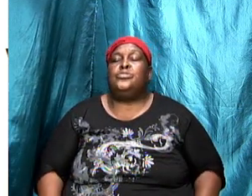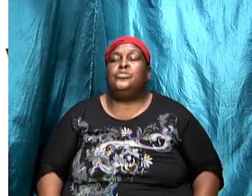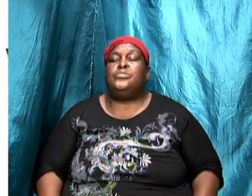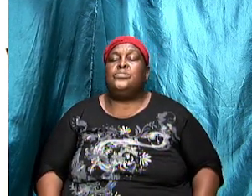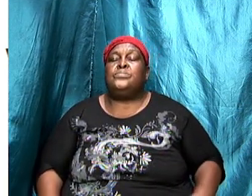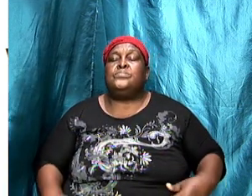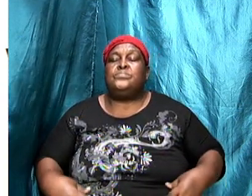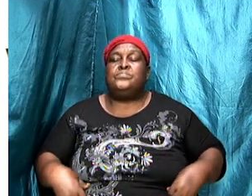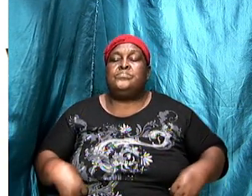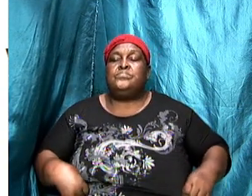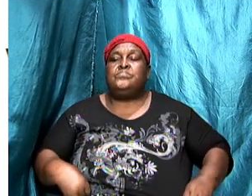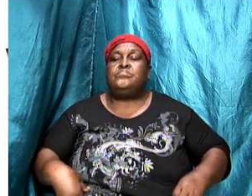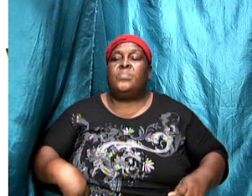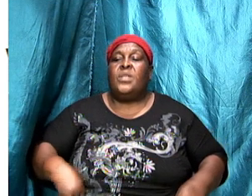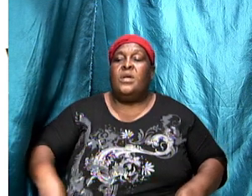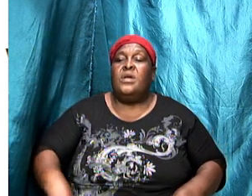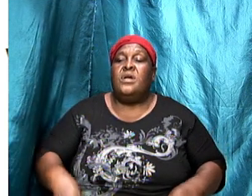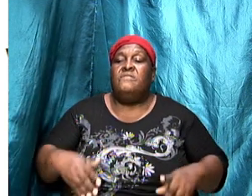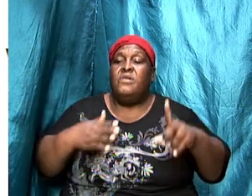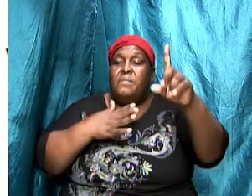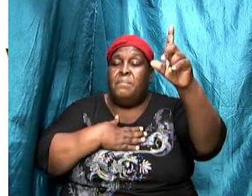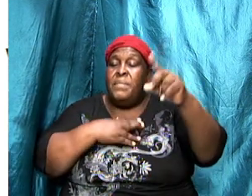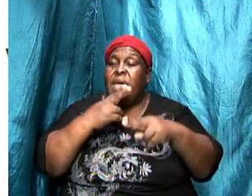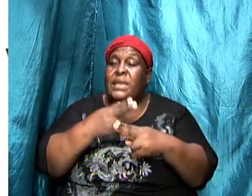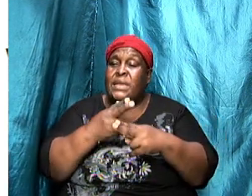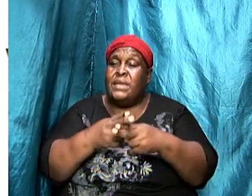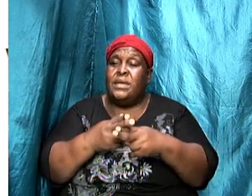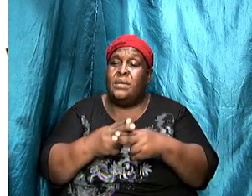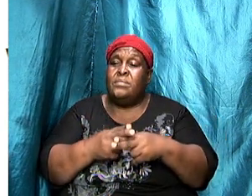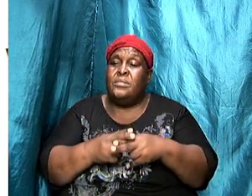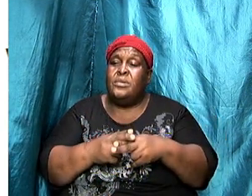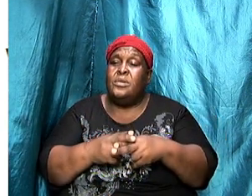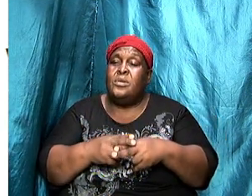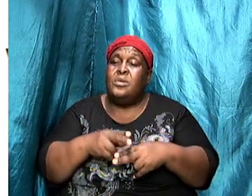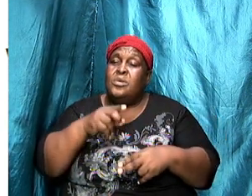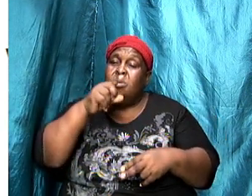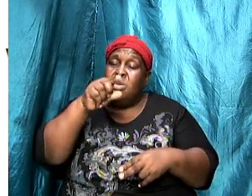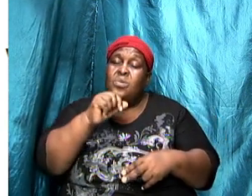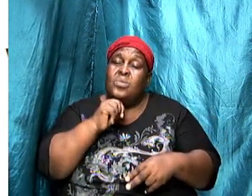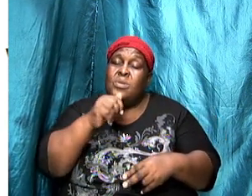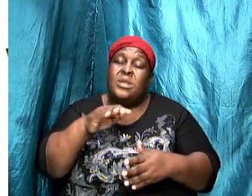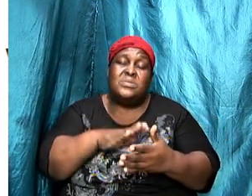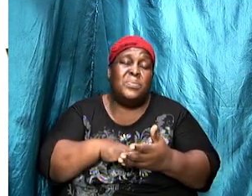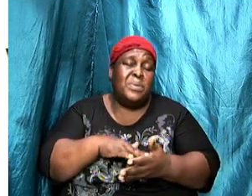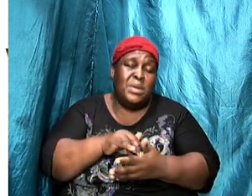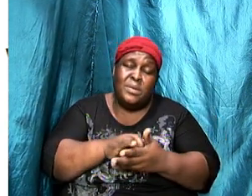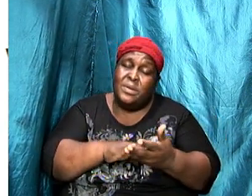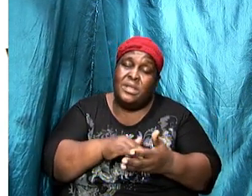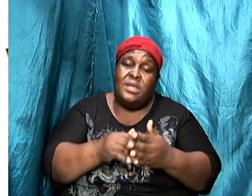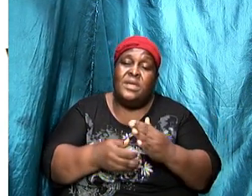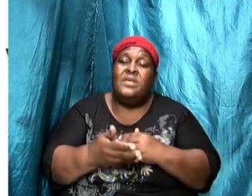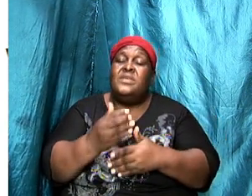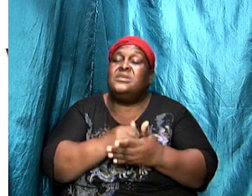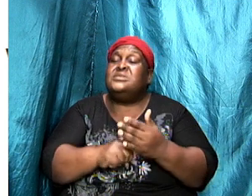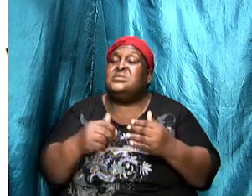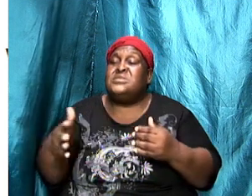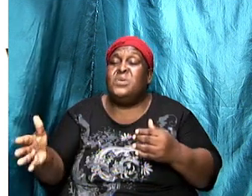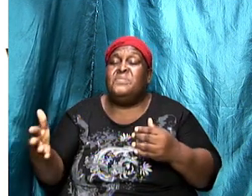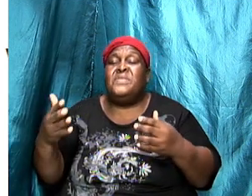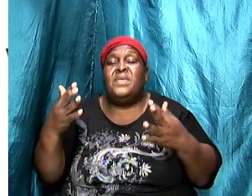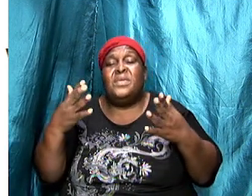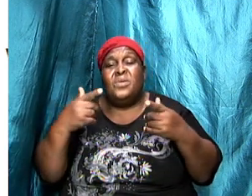for my namesake you have not become weary and there is something that you have that I